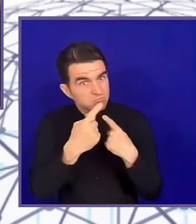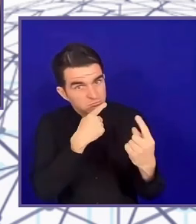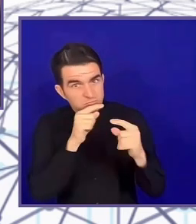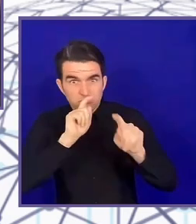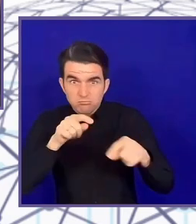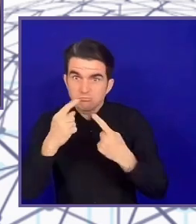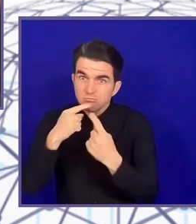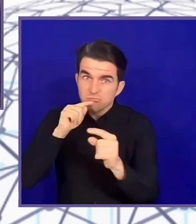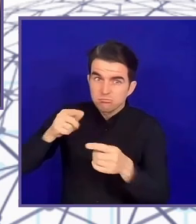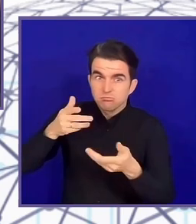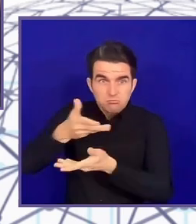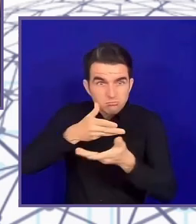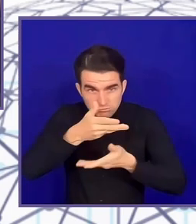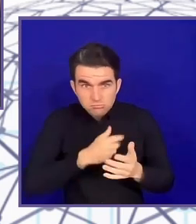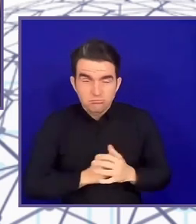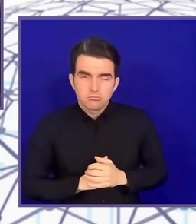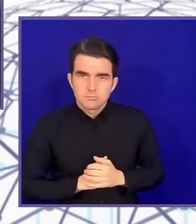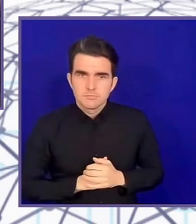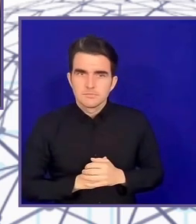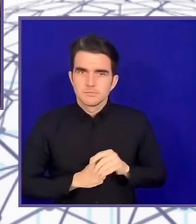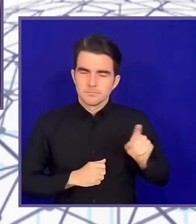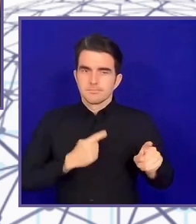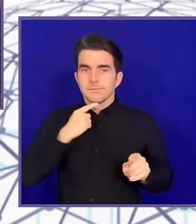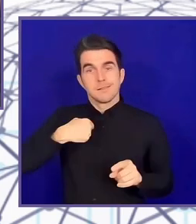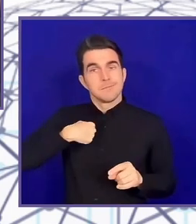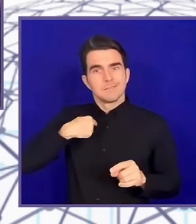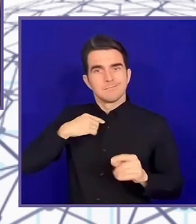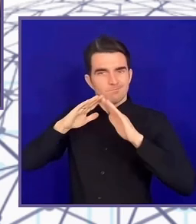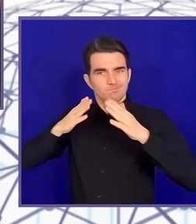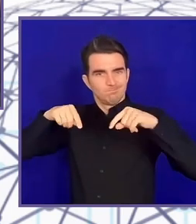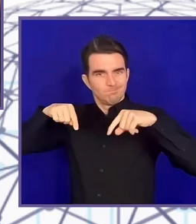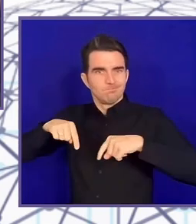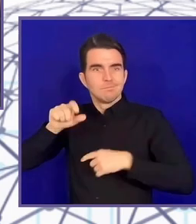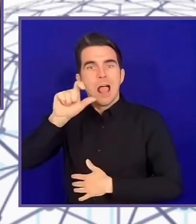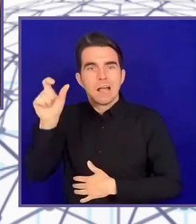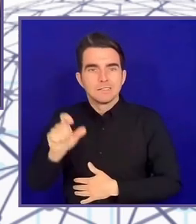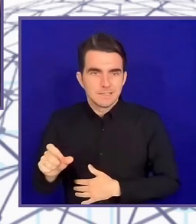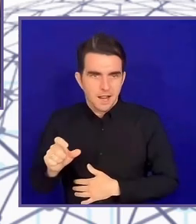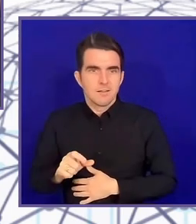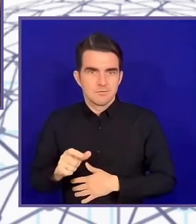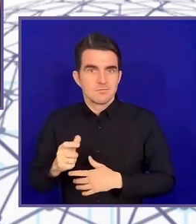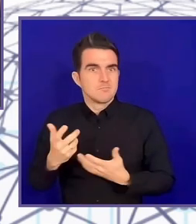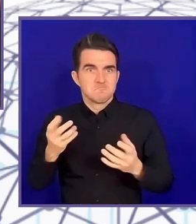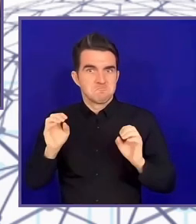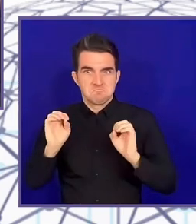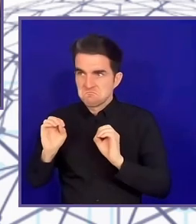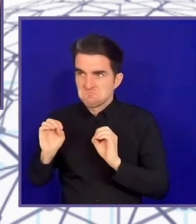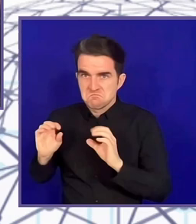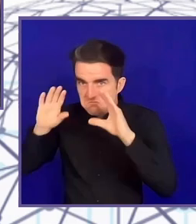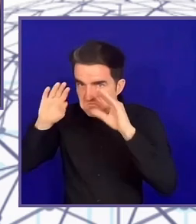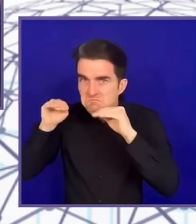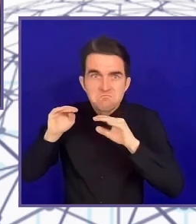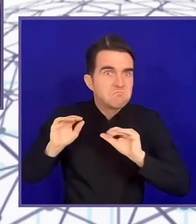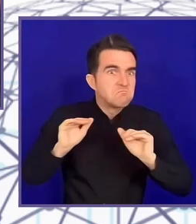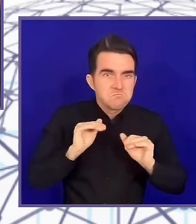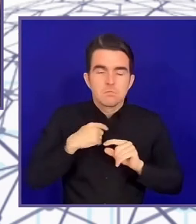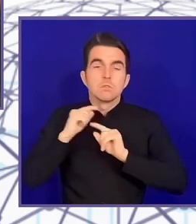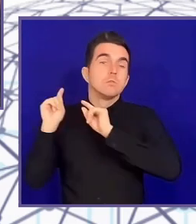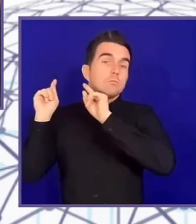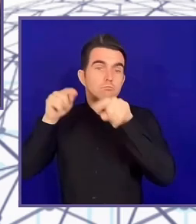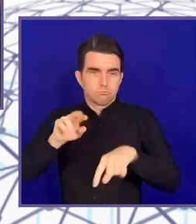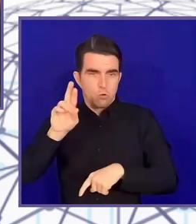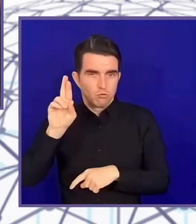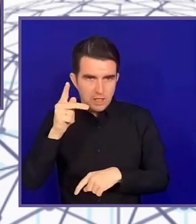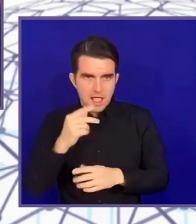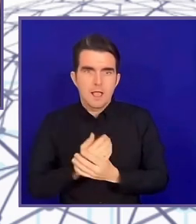has some really amazing disability led organizations. So I would encourage you to find your local one. I'm supposed to be building a global